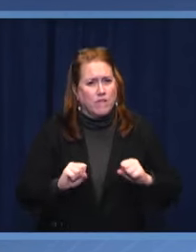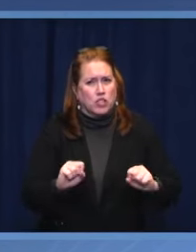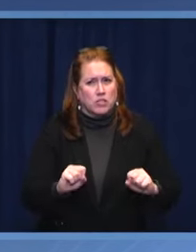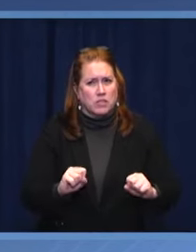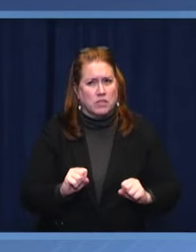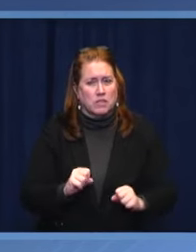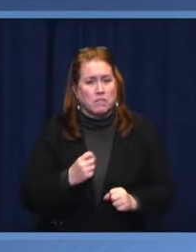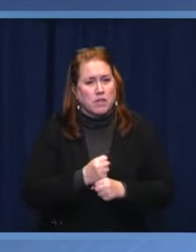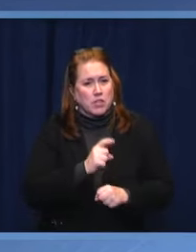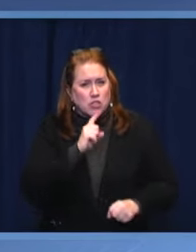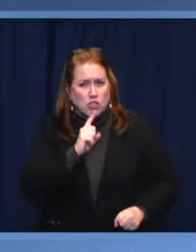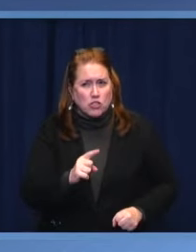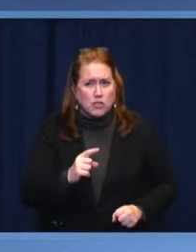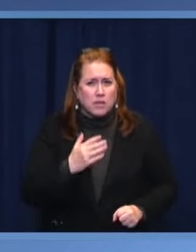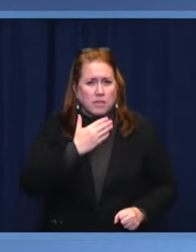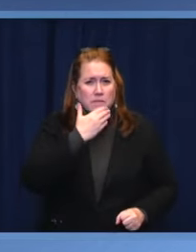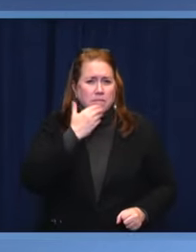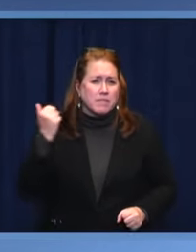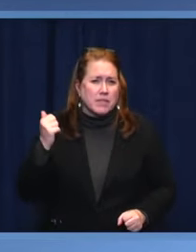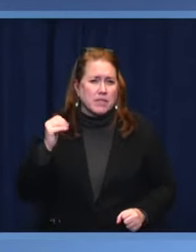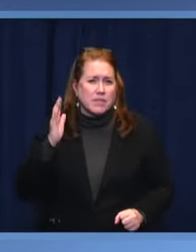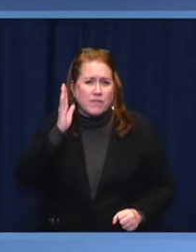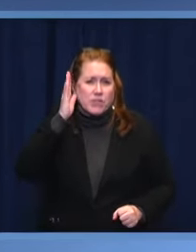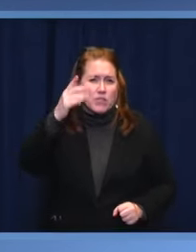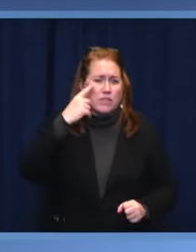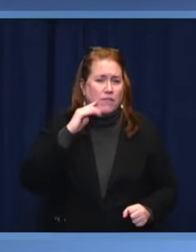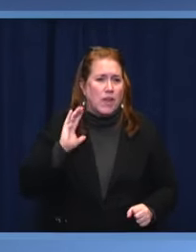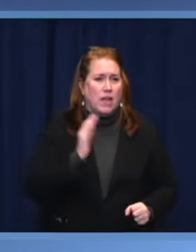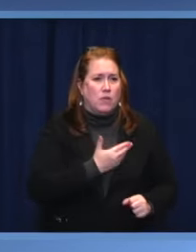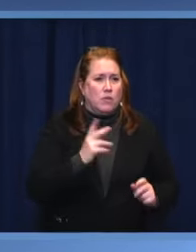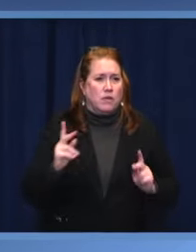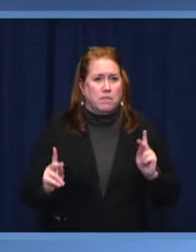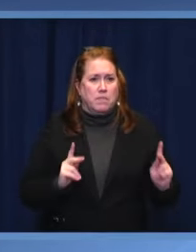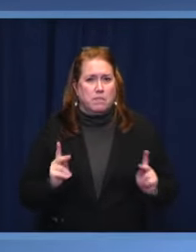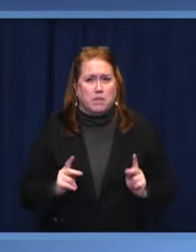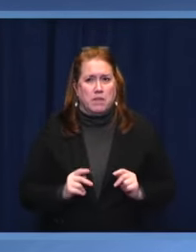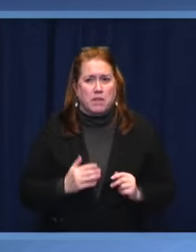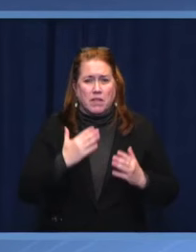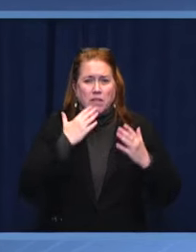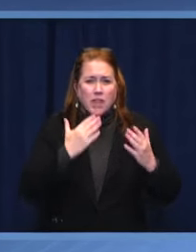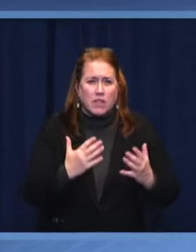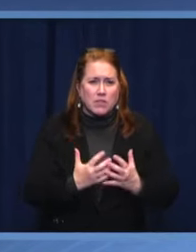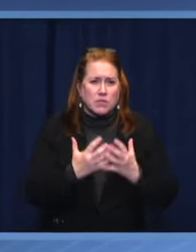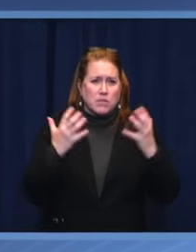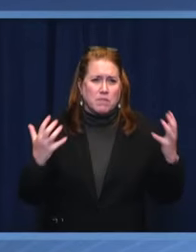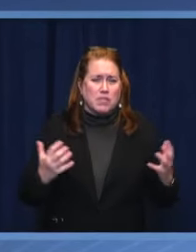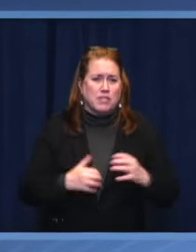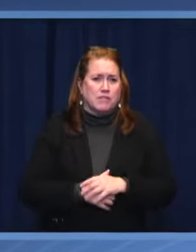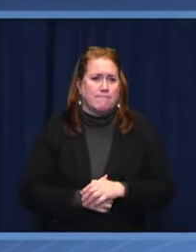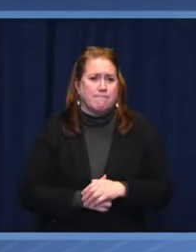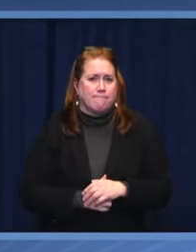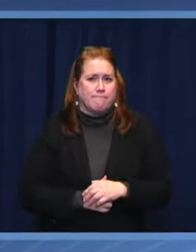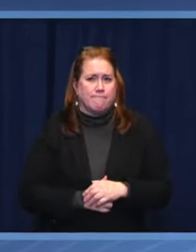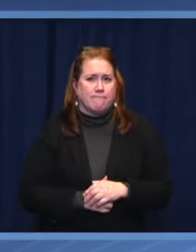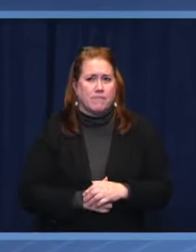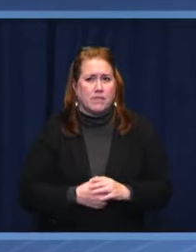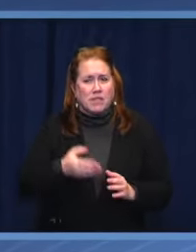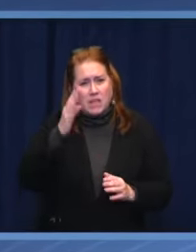best future for our people. Thank you very much. And may God bless us.